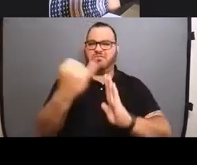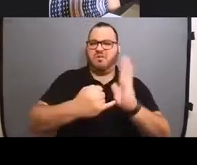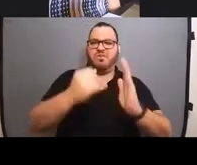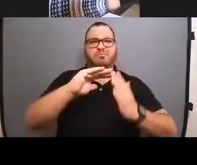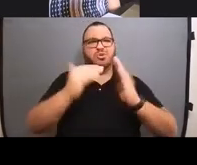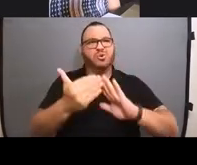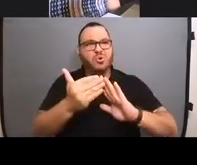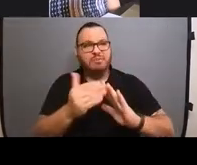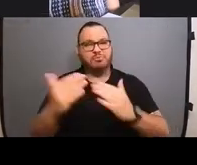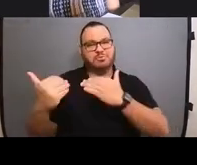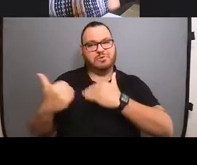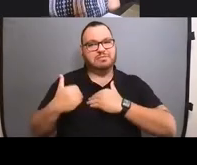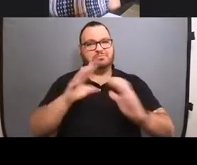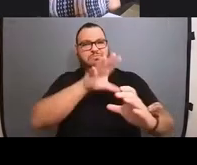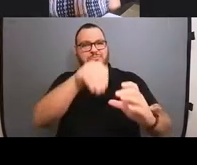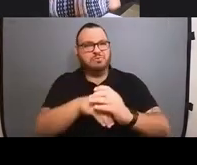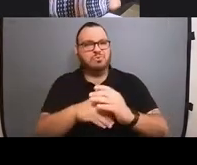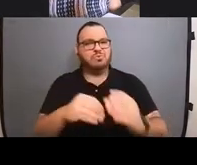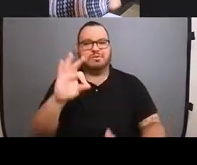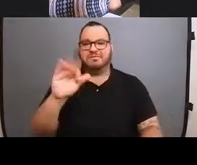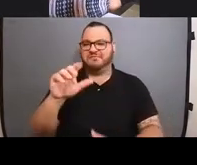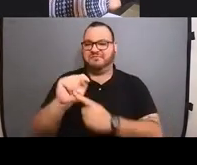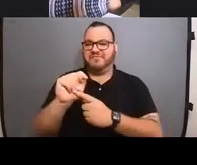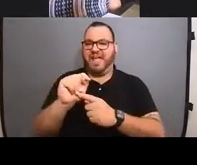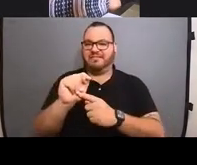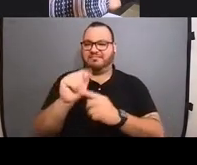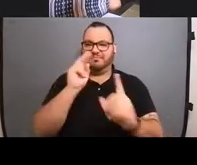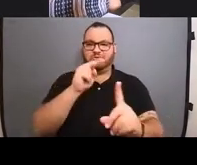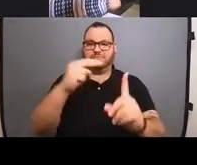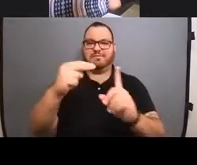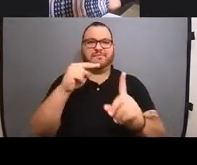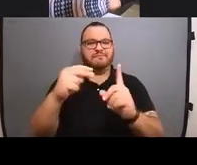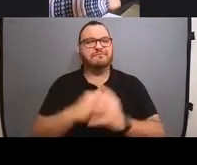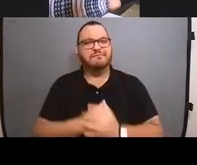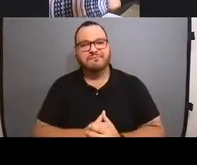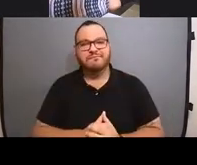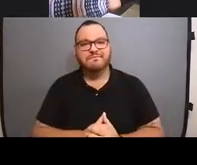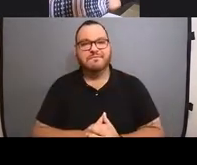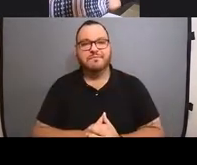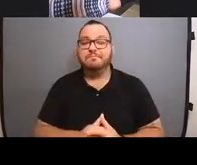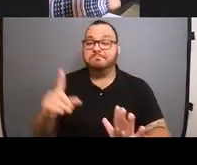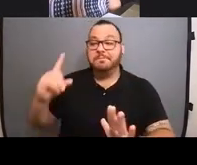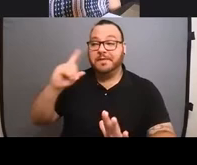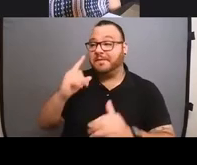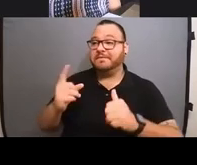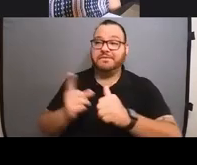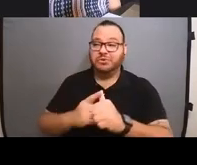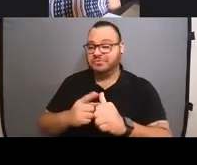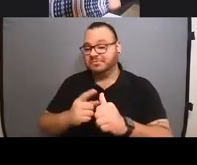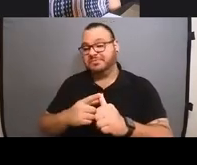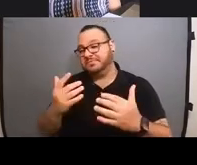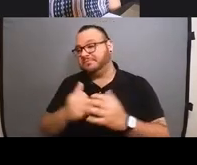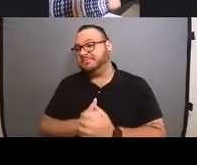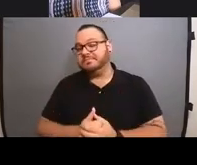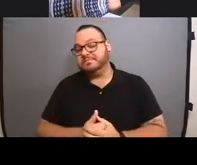liberation lens? Hmm. I think first and foremost, um, instead of